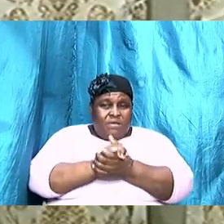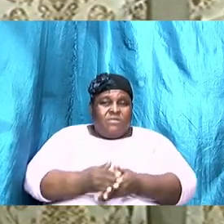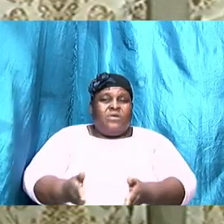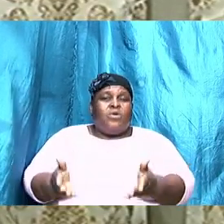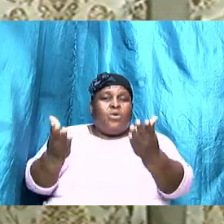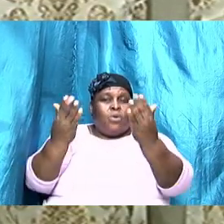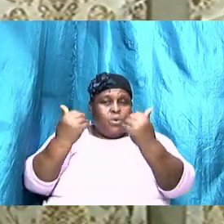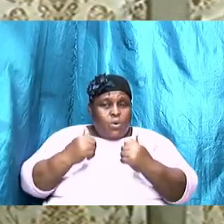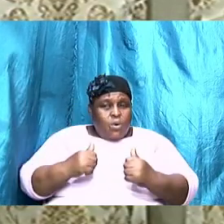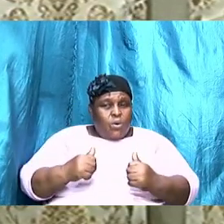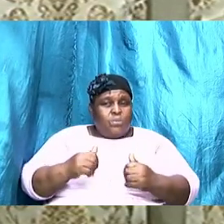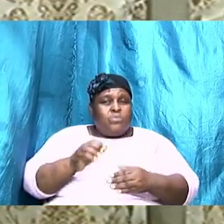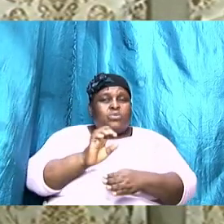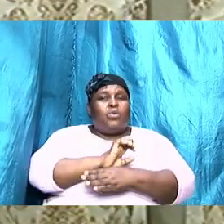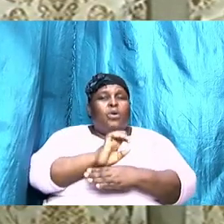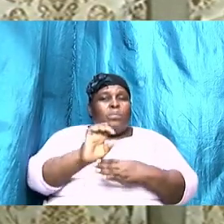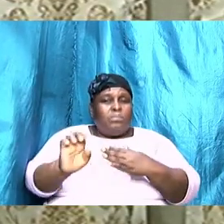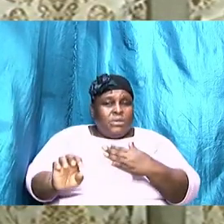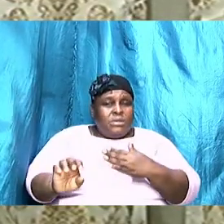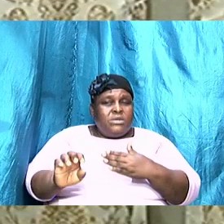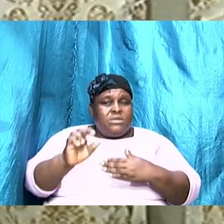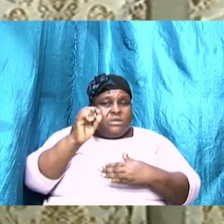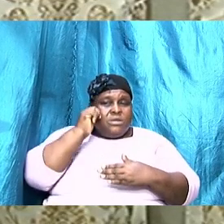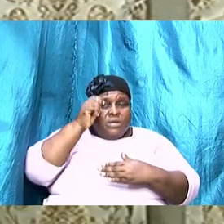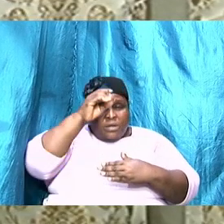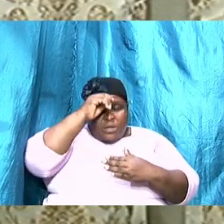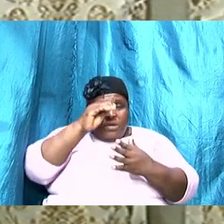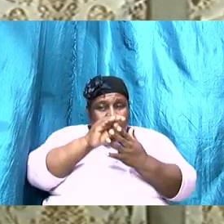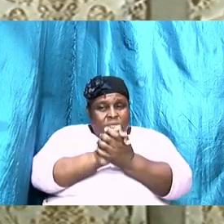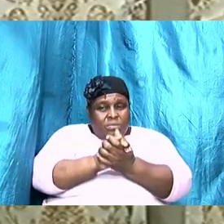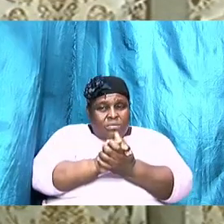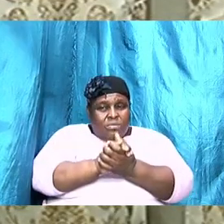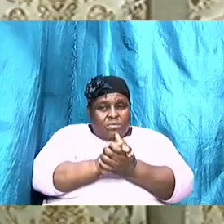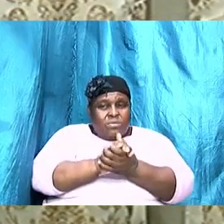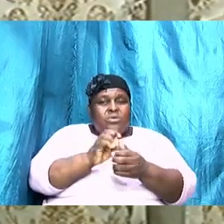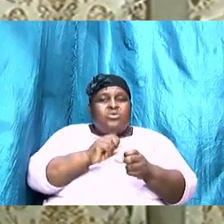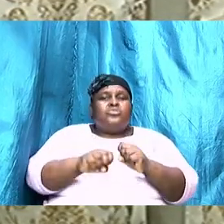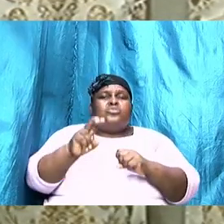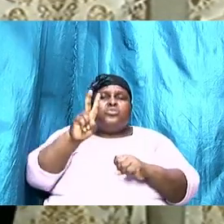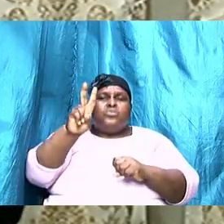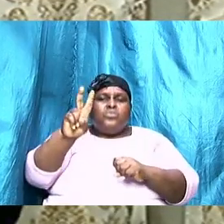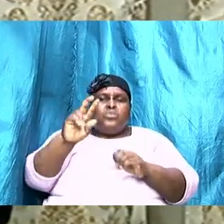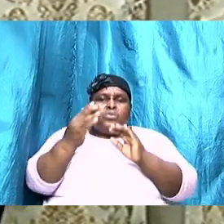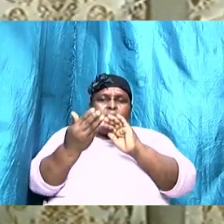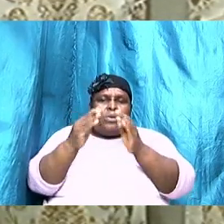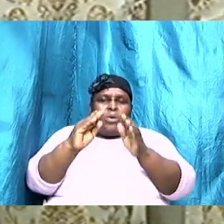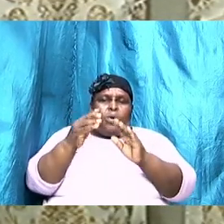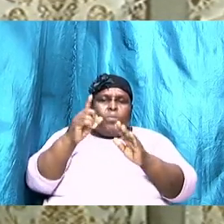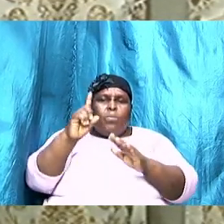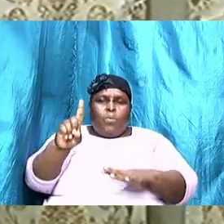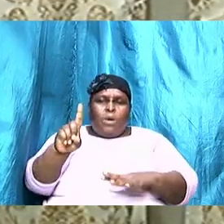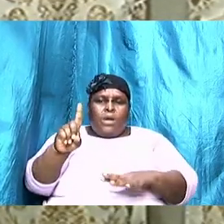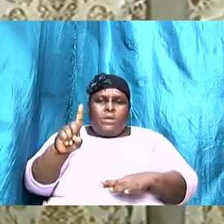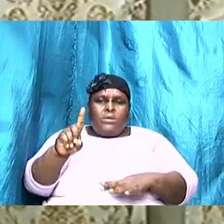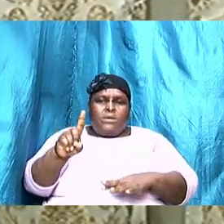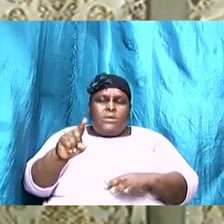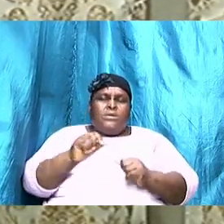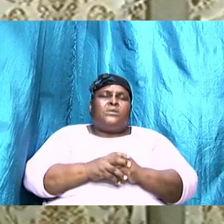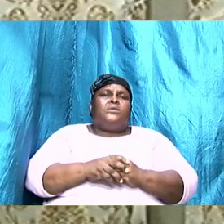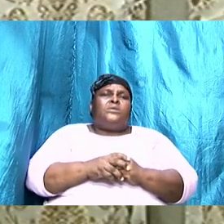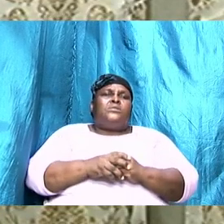complete and complement him so that the twin is no one the complementary